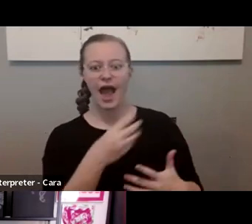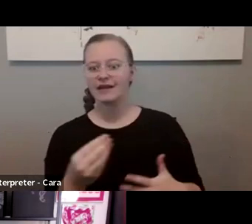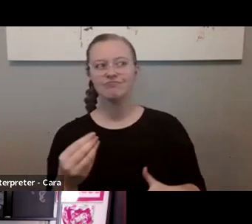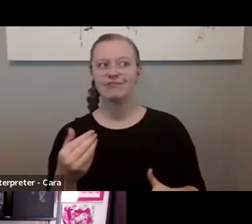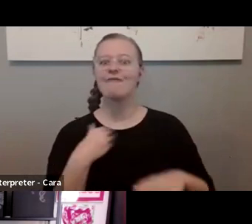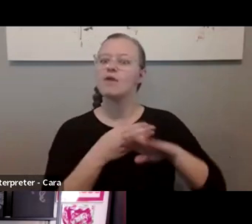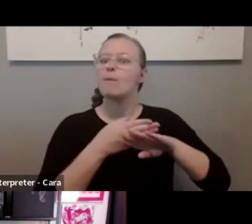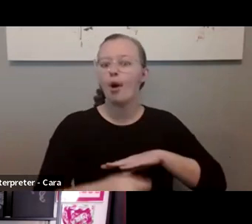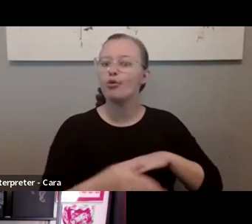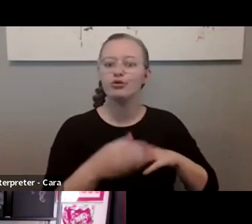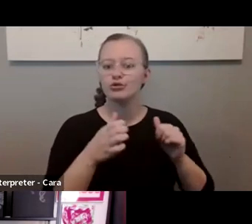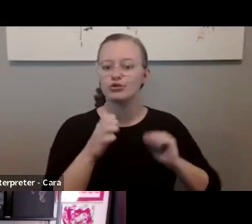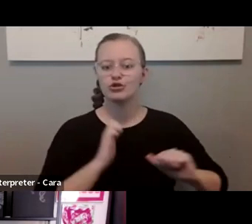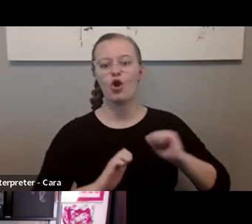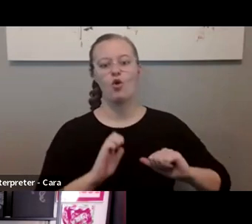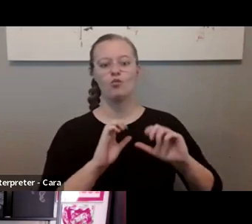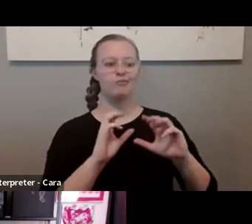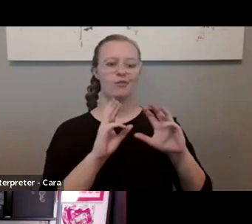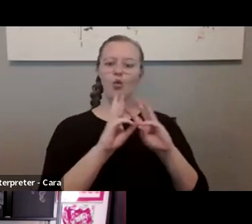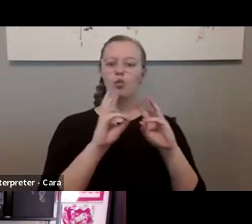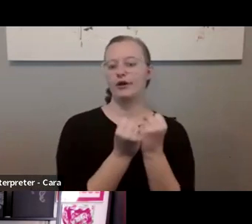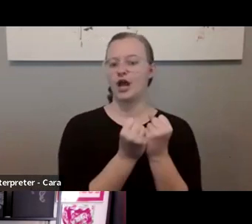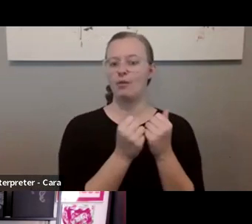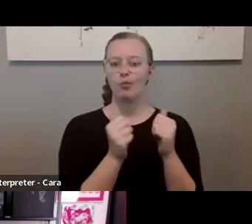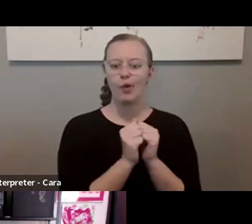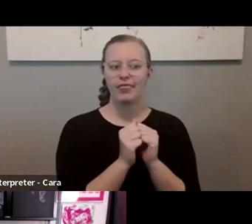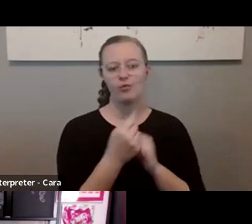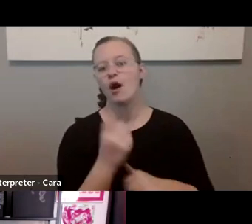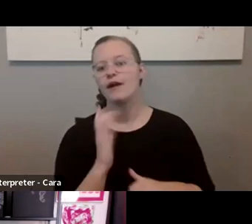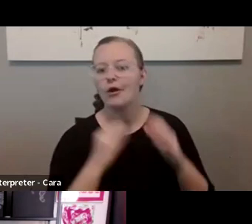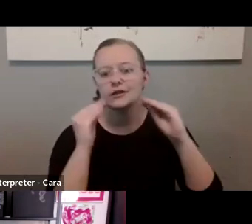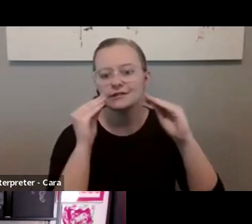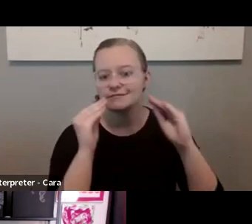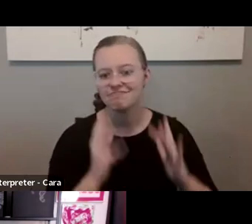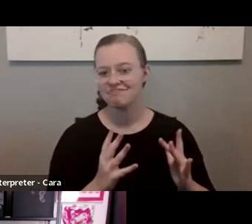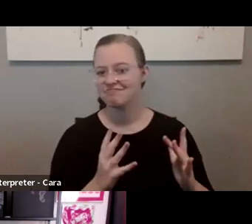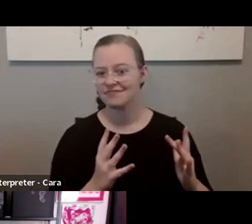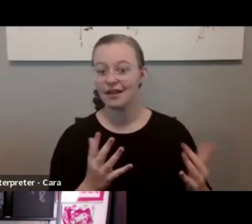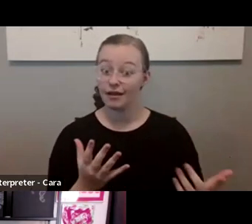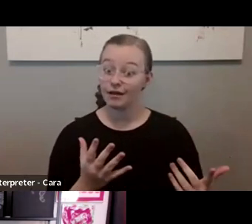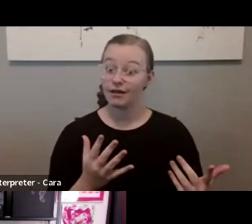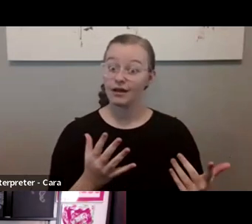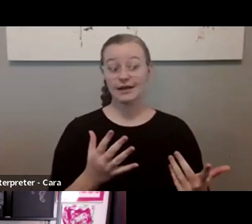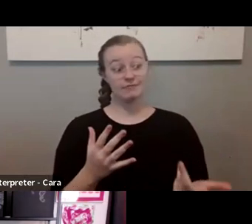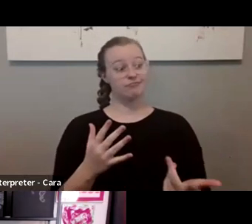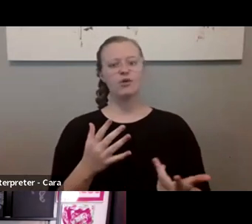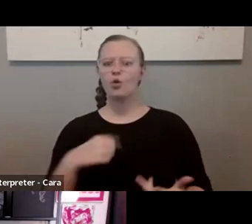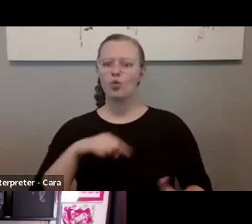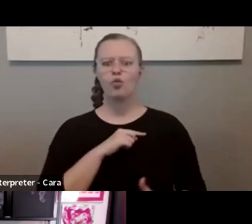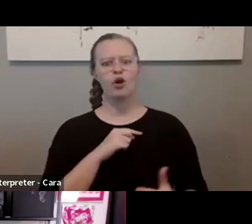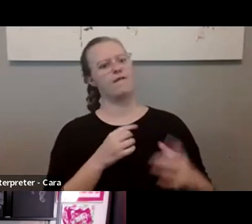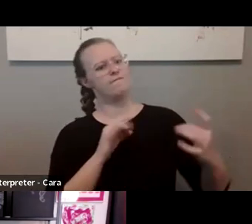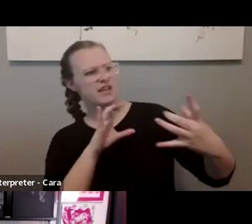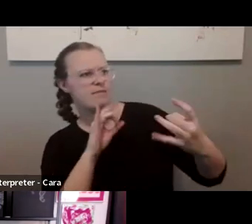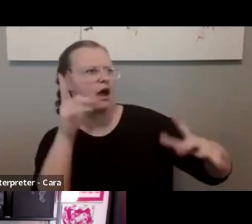workshop in their classroom with one of our teaching artists. Right. And here's what we're hearing, right, about why